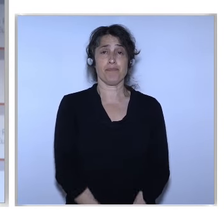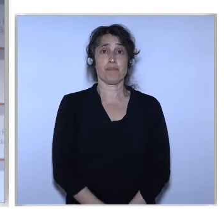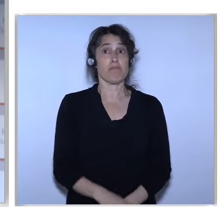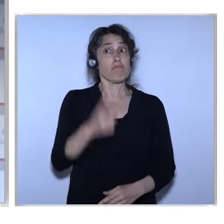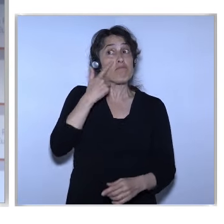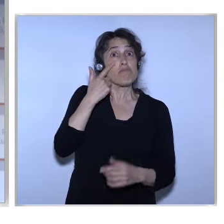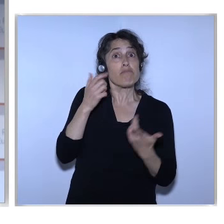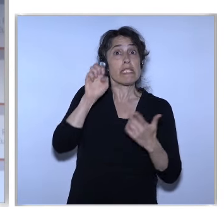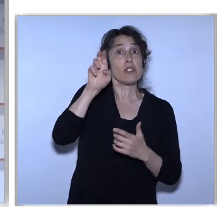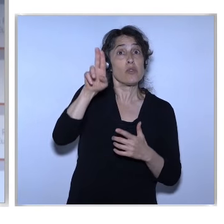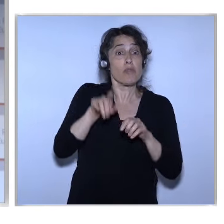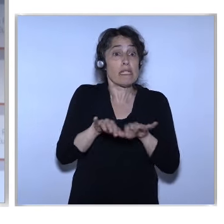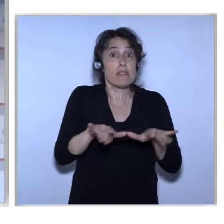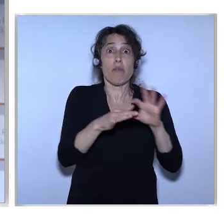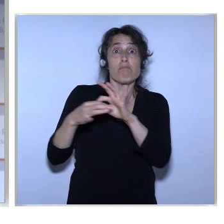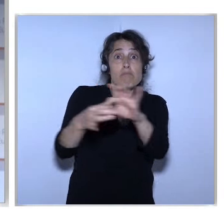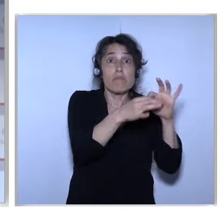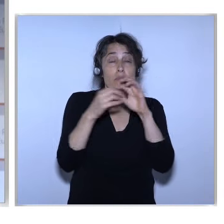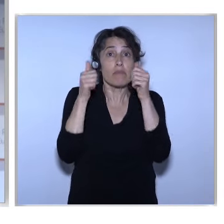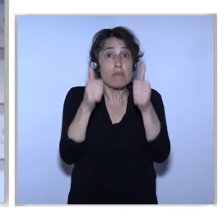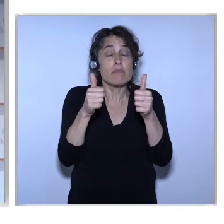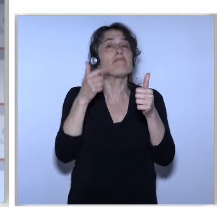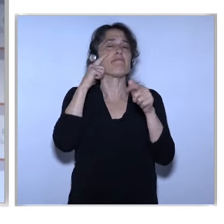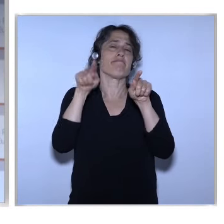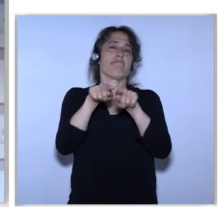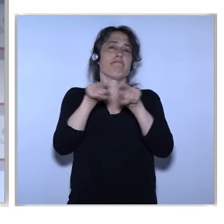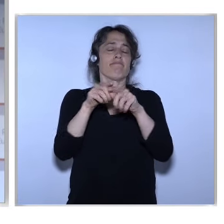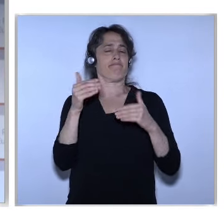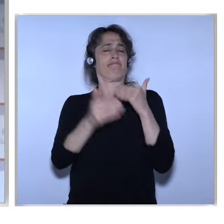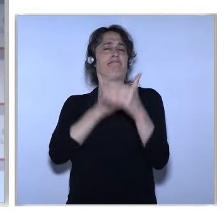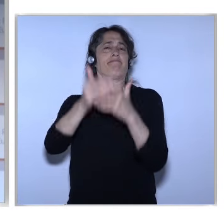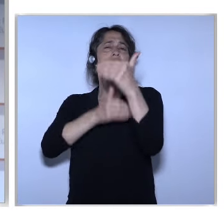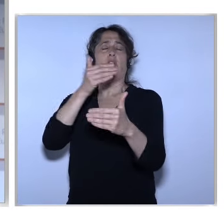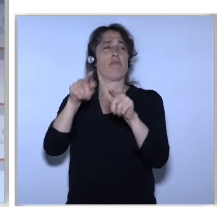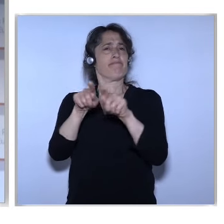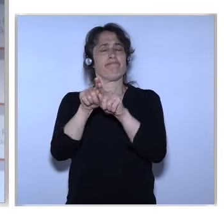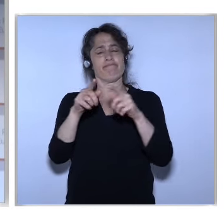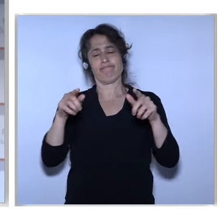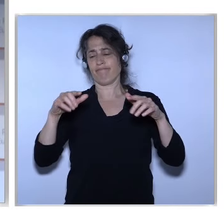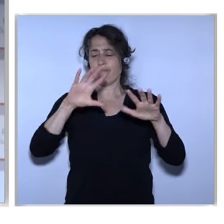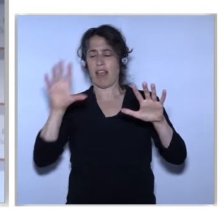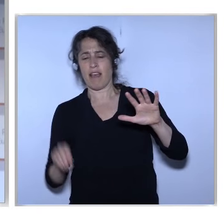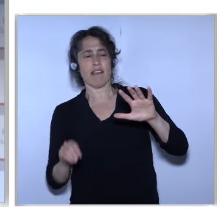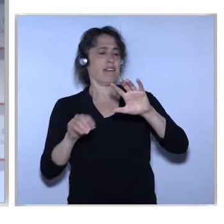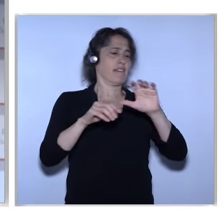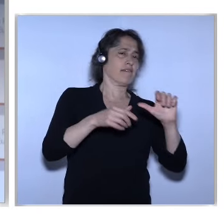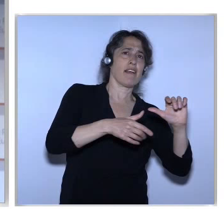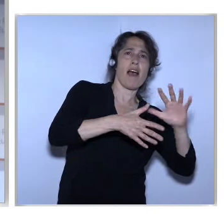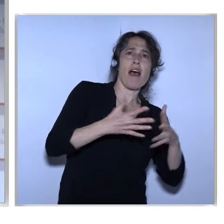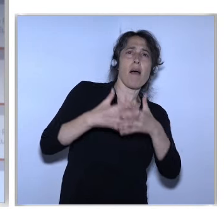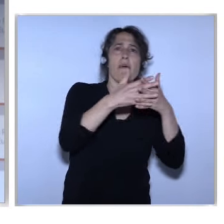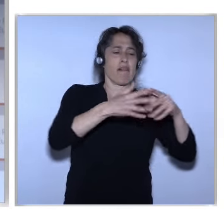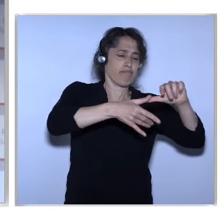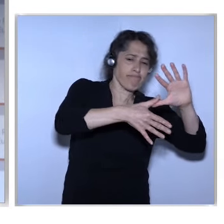Europe will, once again, be the world's leading knowledge-based economy And be the place